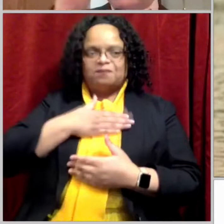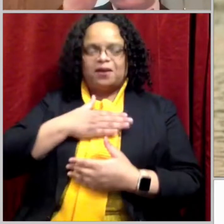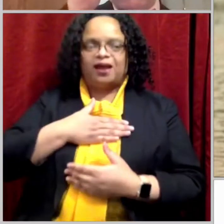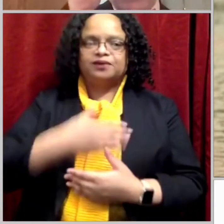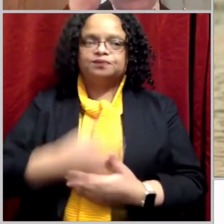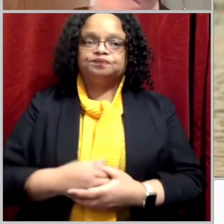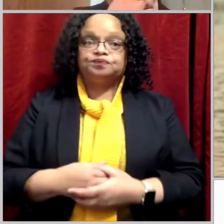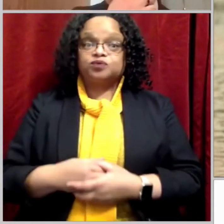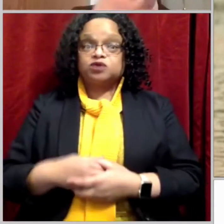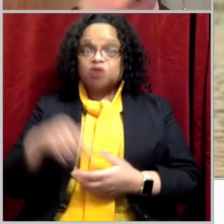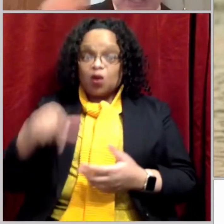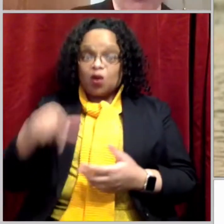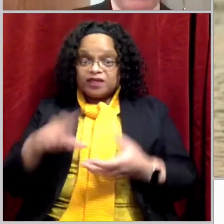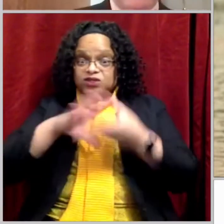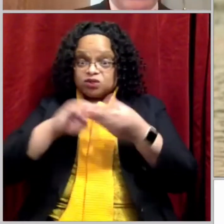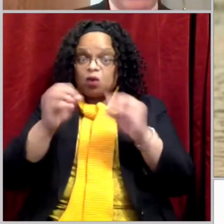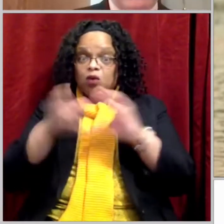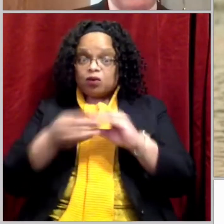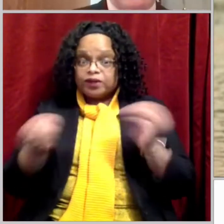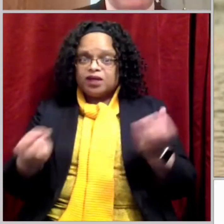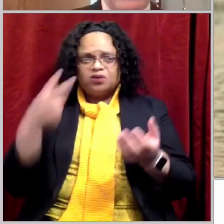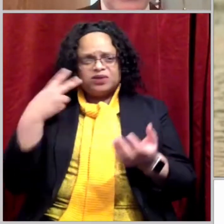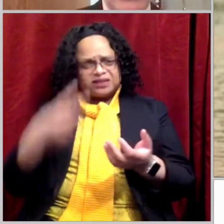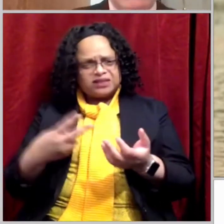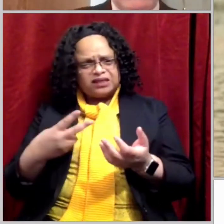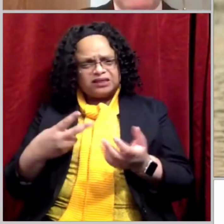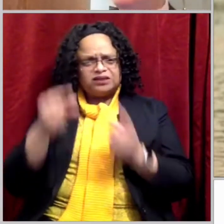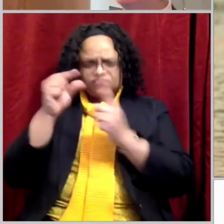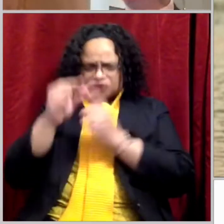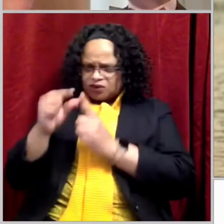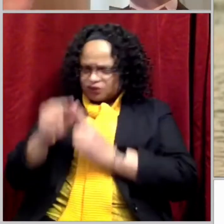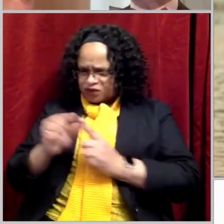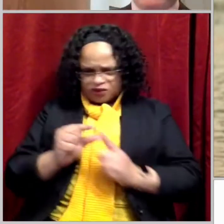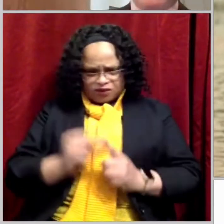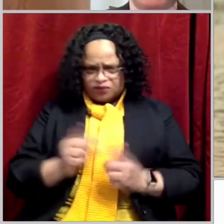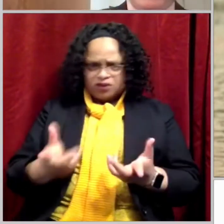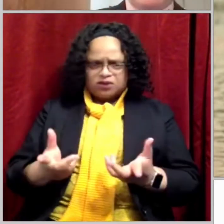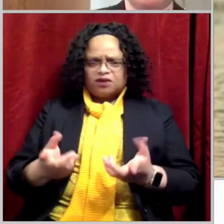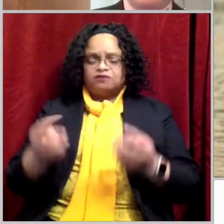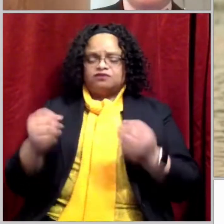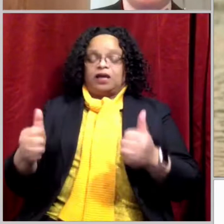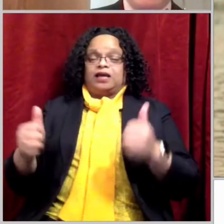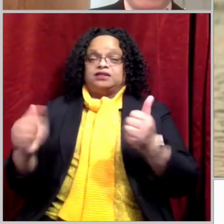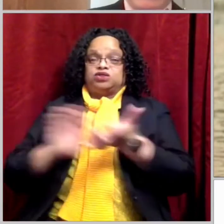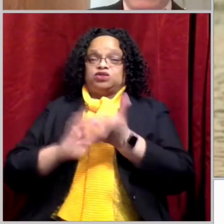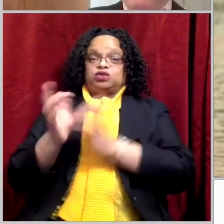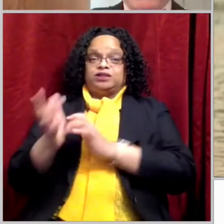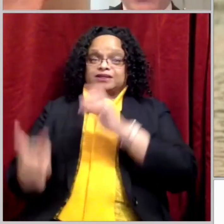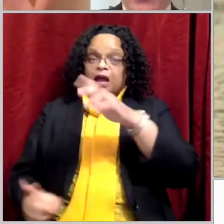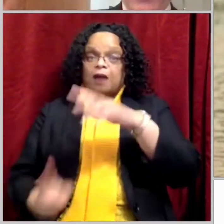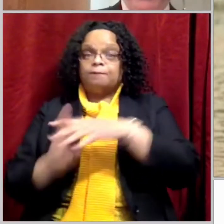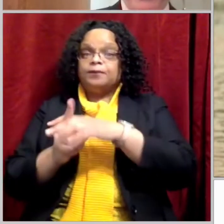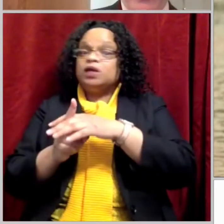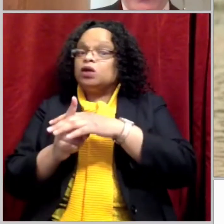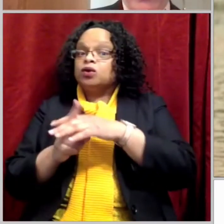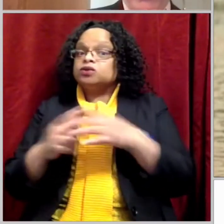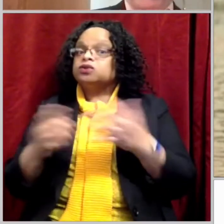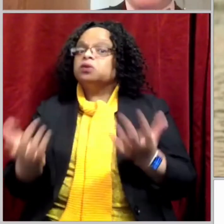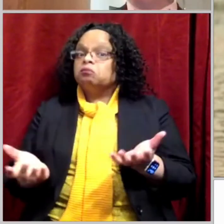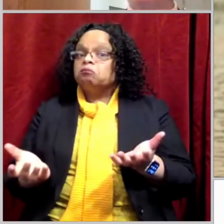at this verse by verse, we see that Jesus suddenly appears, the text says. He appeared.